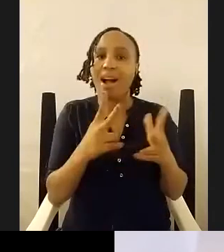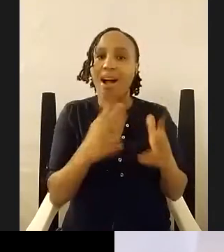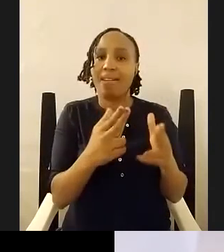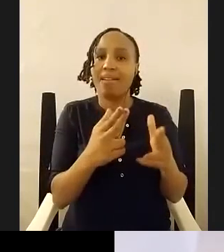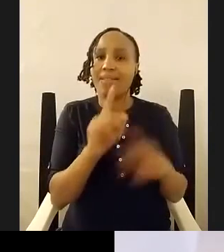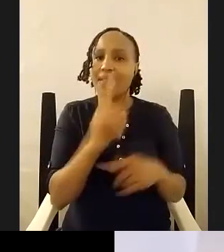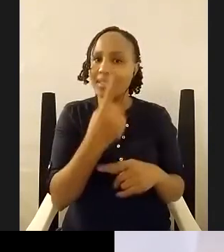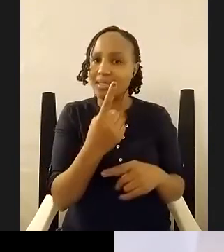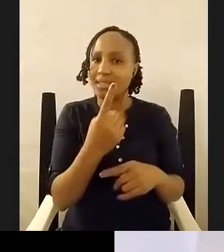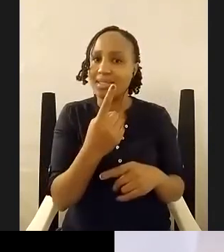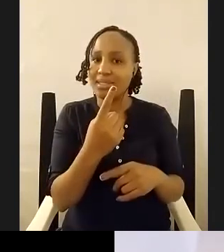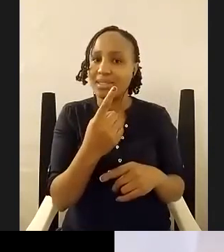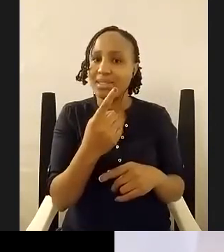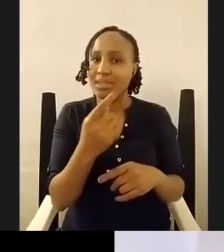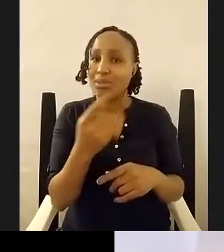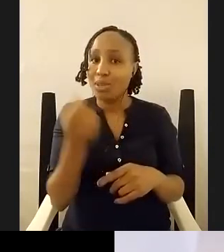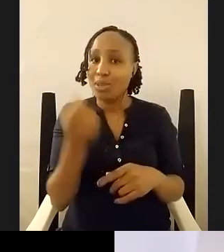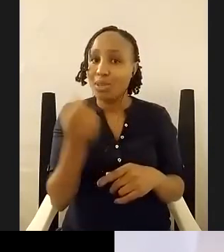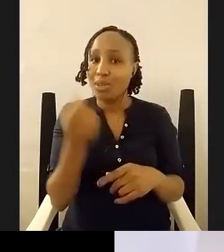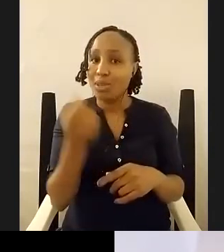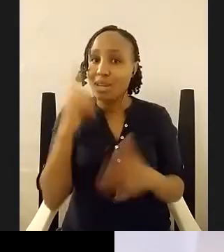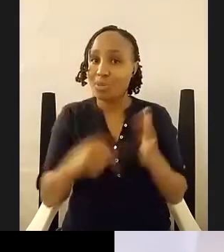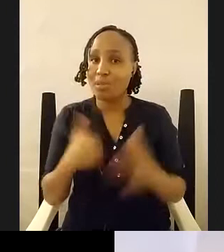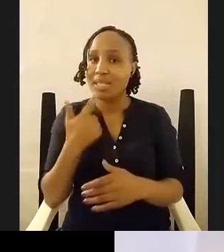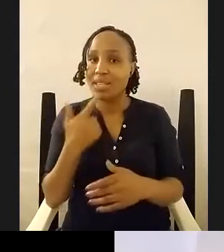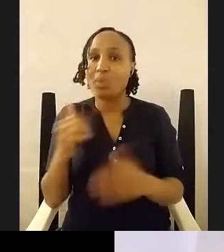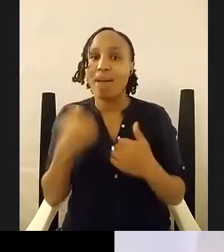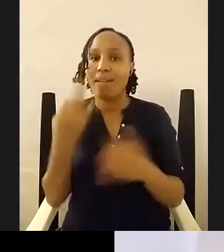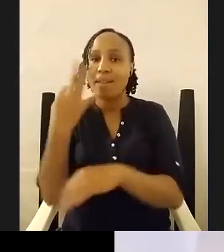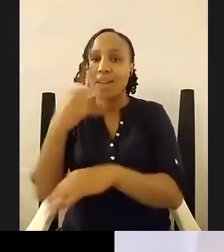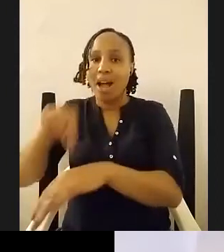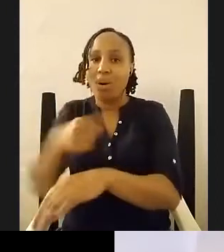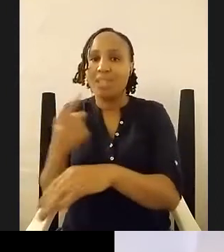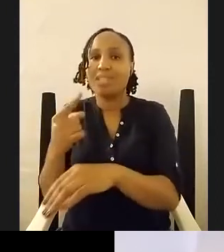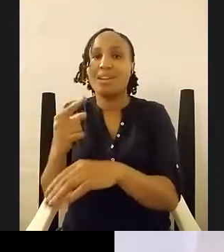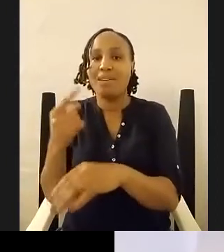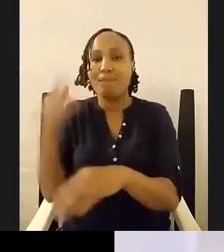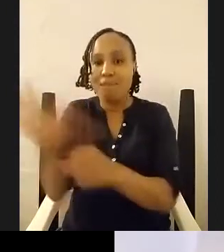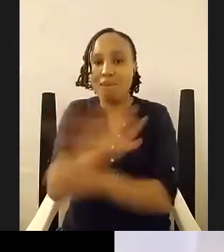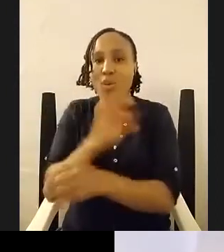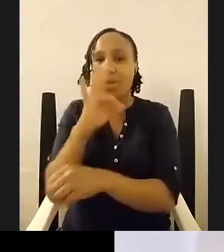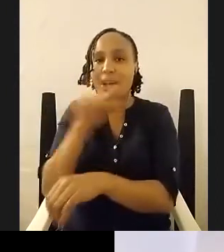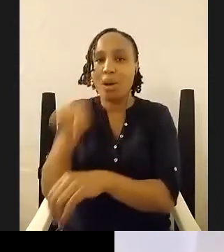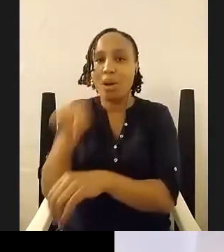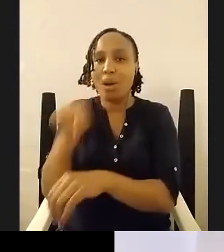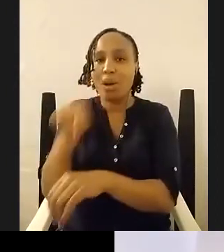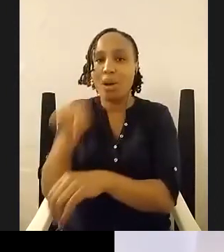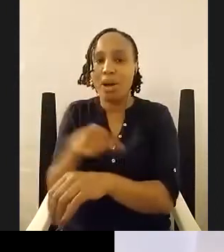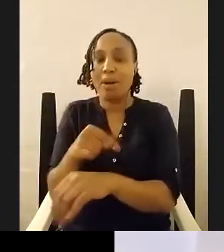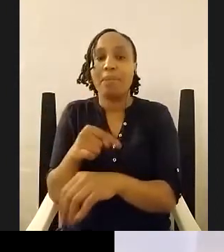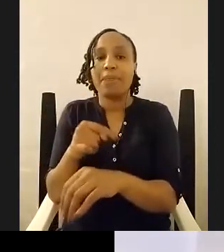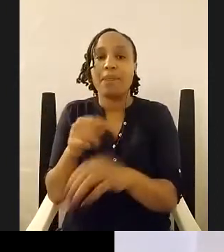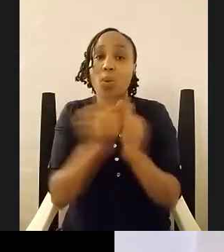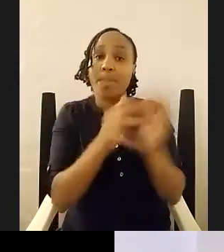yeah the snyder cut three hours just go for a full three hours yeah um with the american edition it was different they said okay